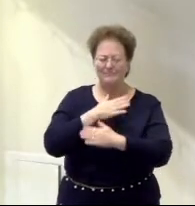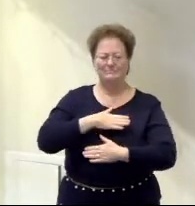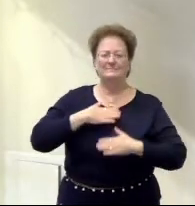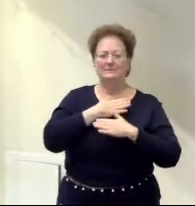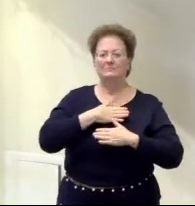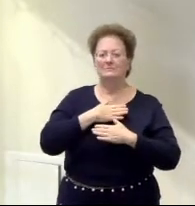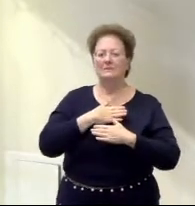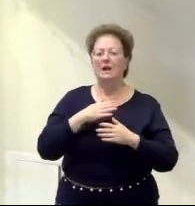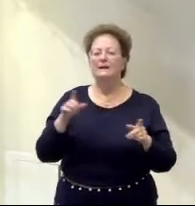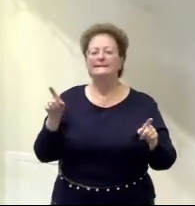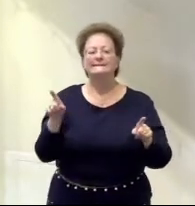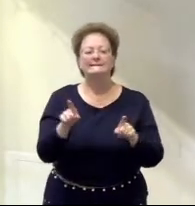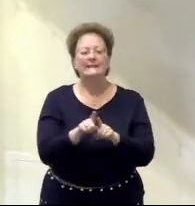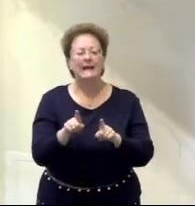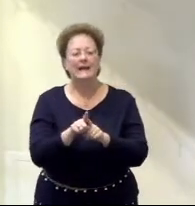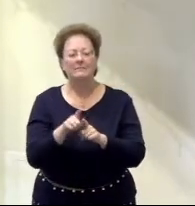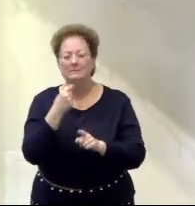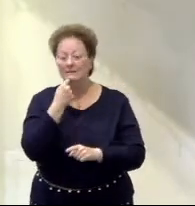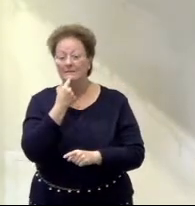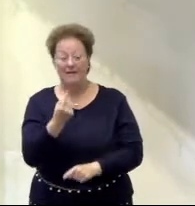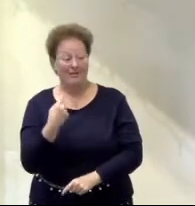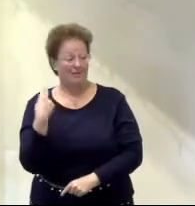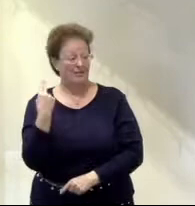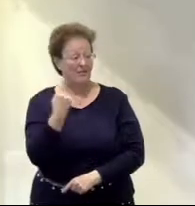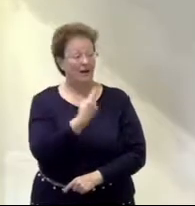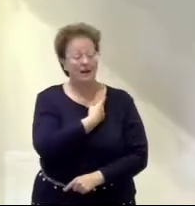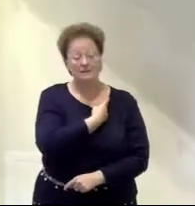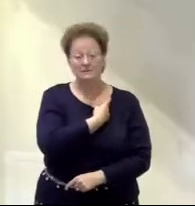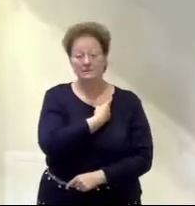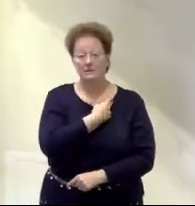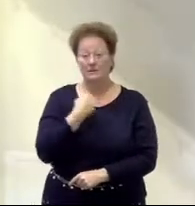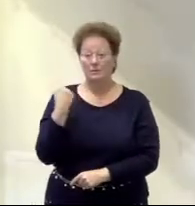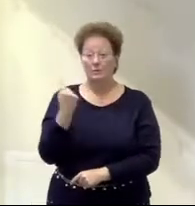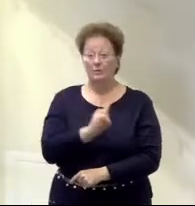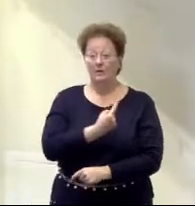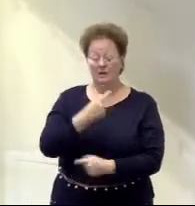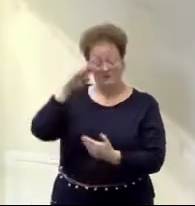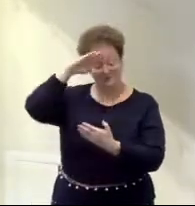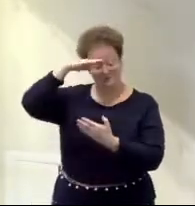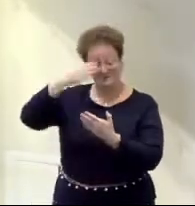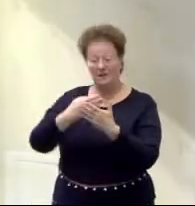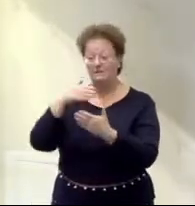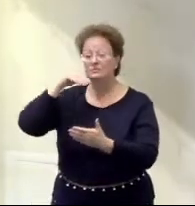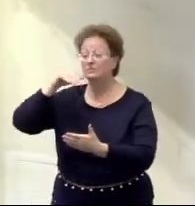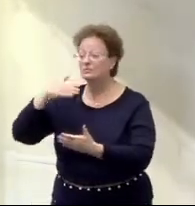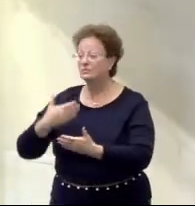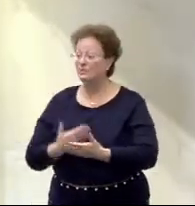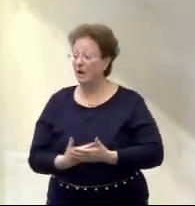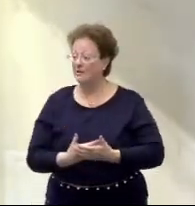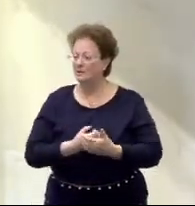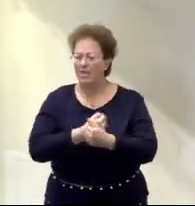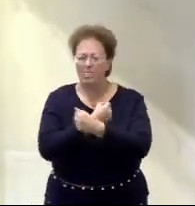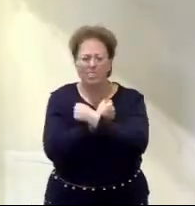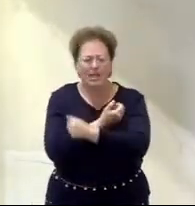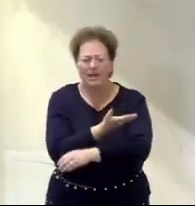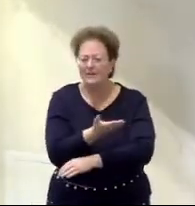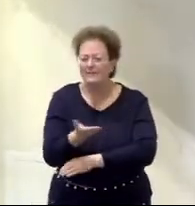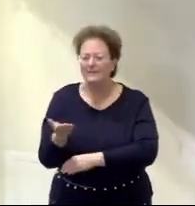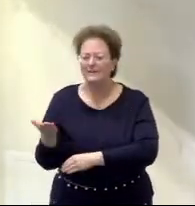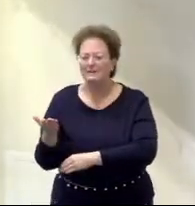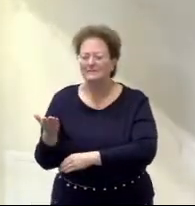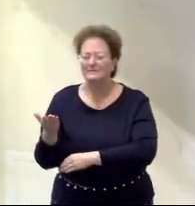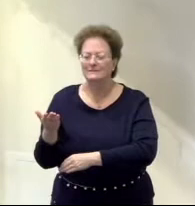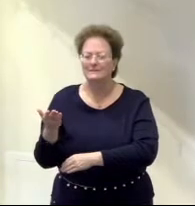That's the same thing he says to us in our baptism. You are my son. You are my daughter whom I love. With you,